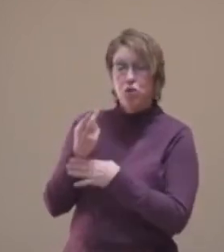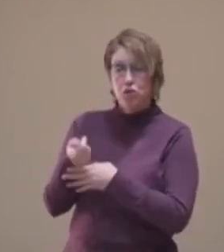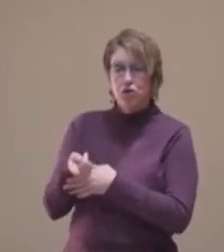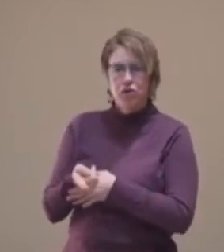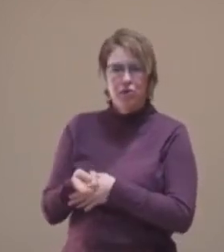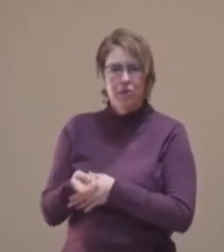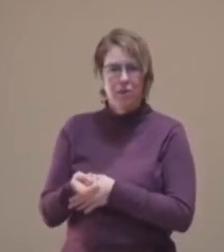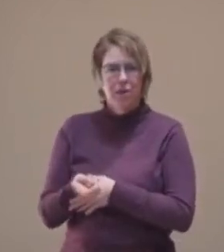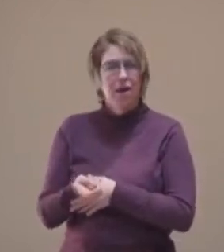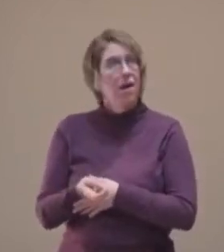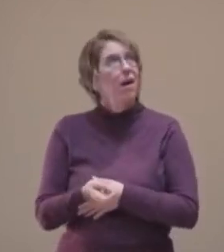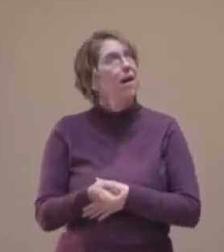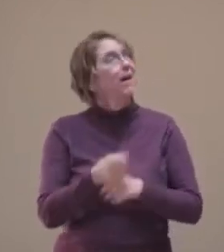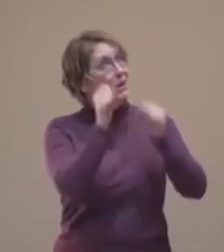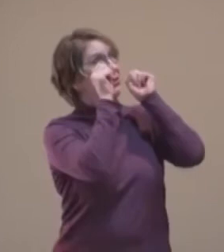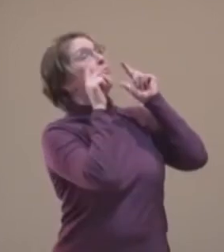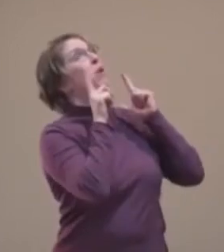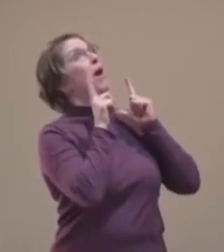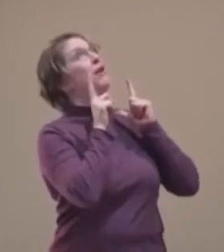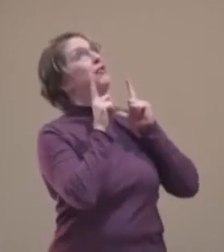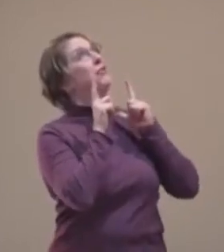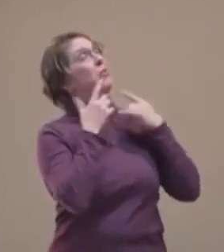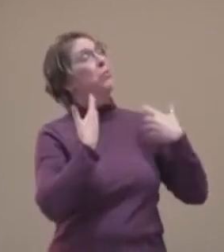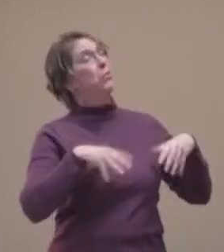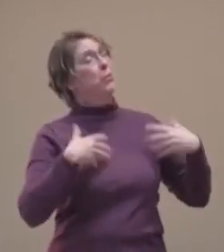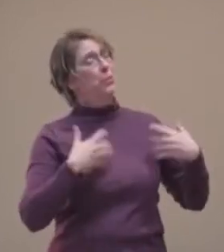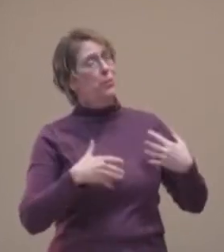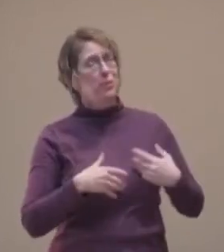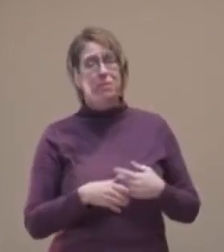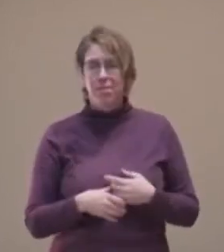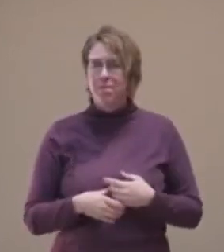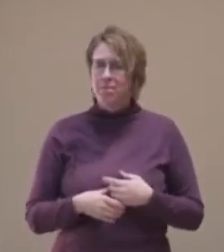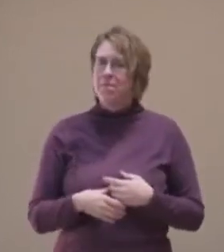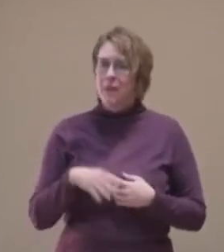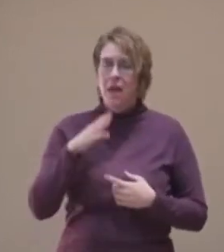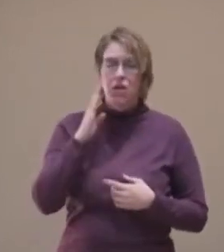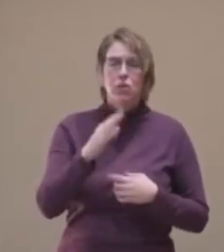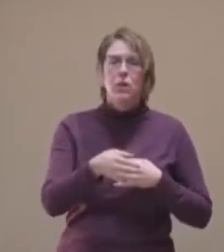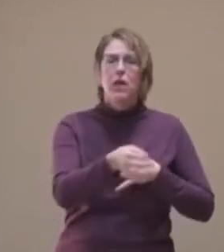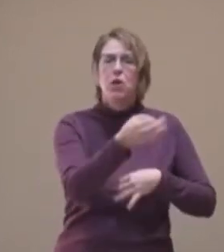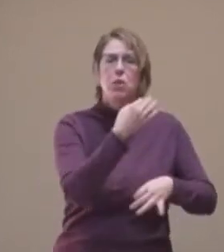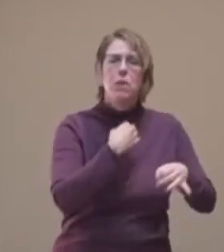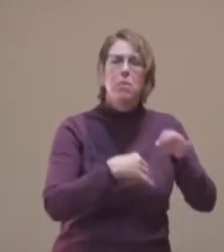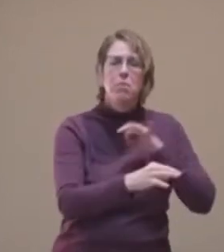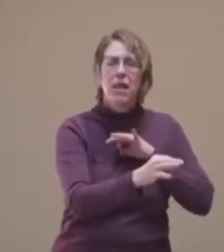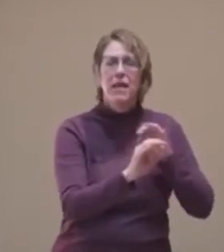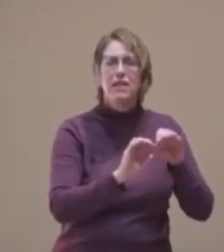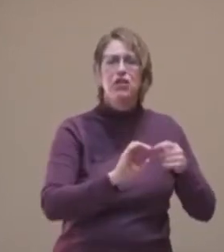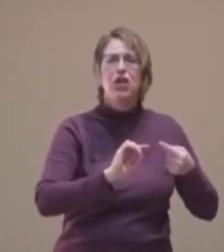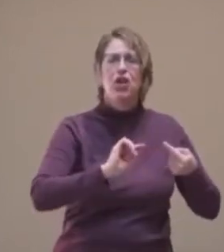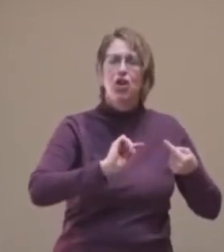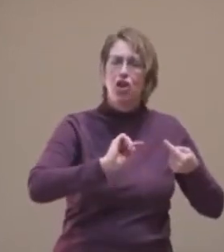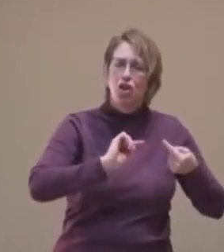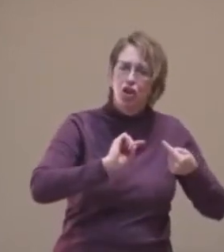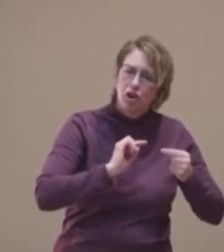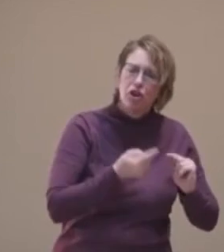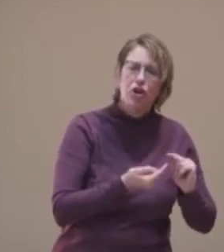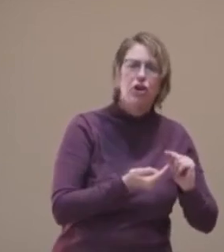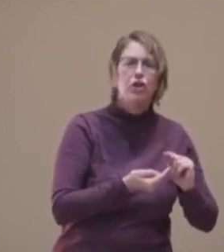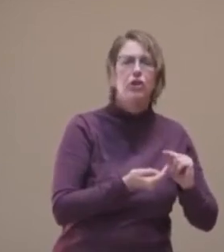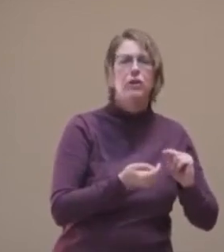surprise you with things unexpected. Instead of the thorn, the cypress. Instead of the briar, the myrtle.